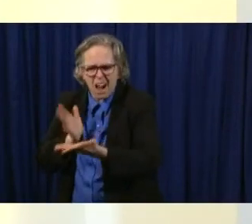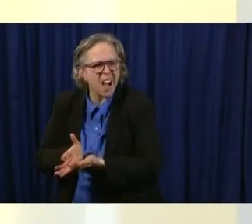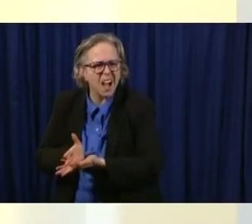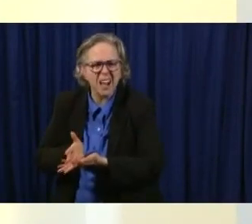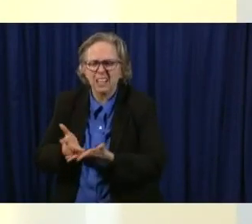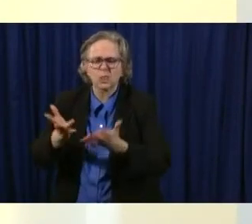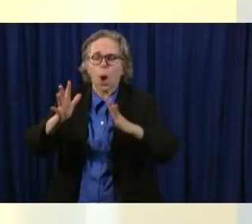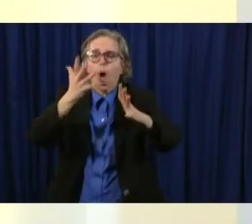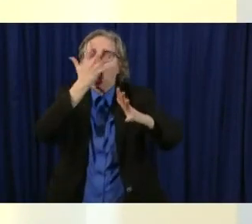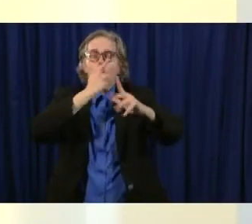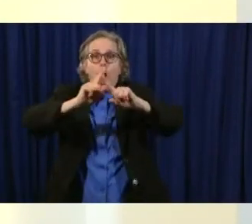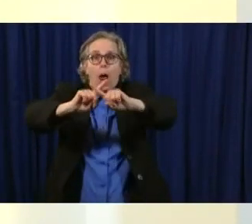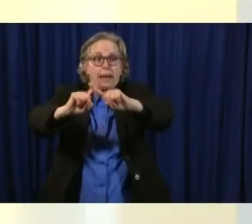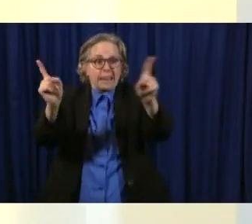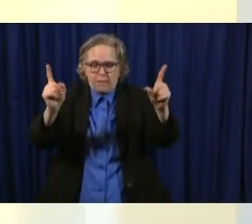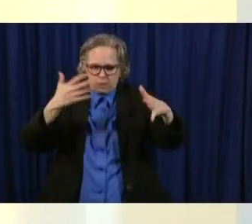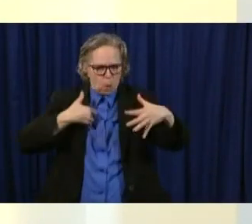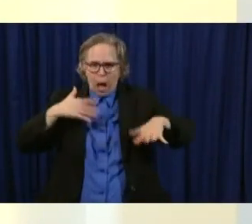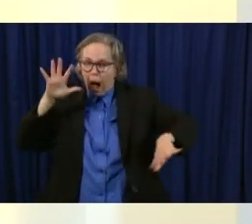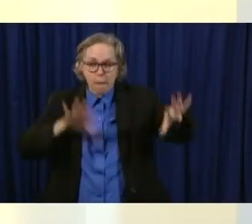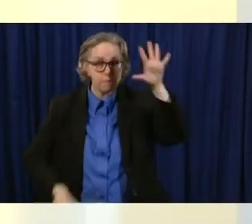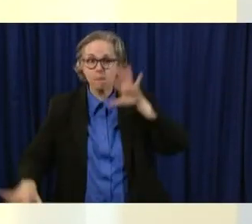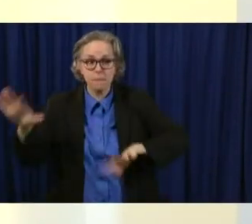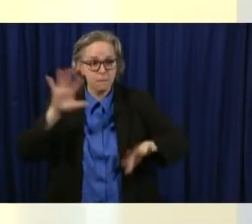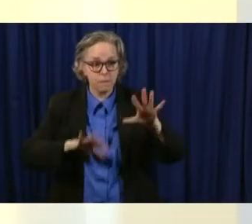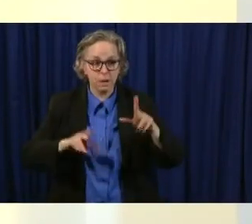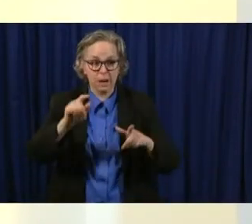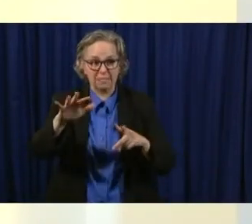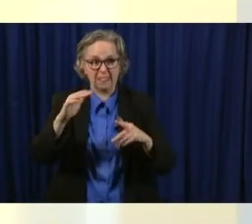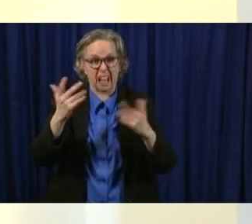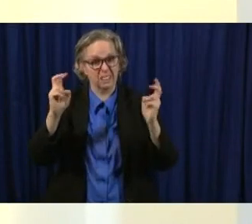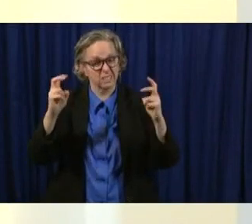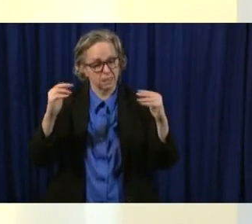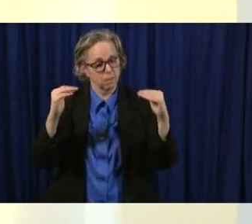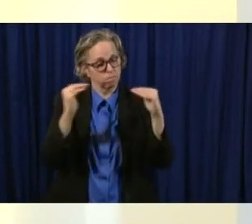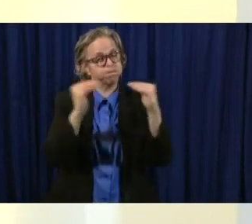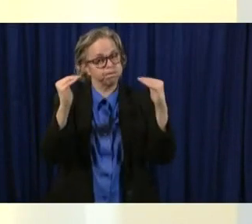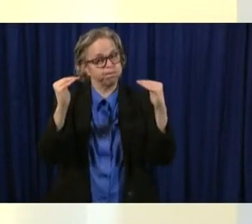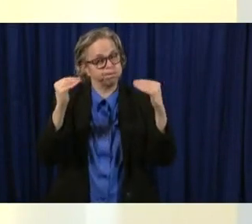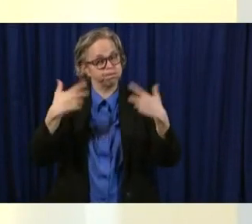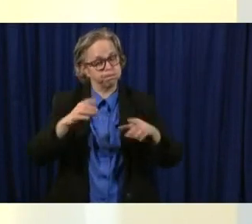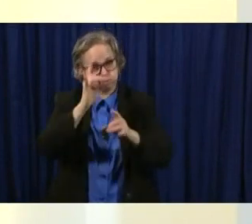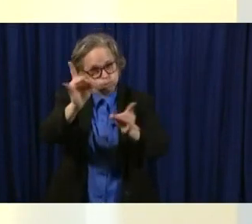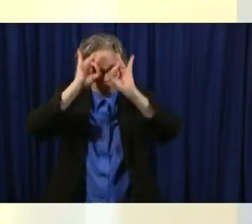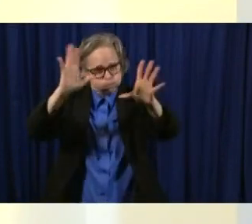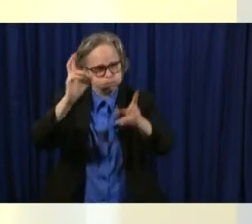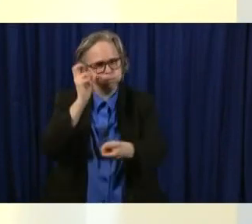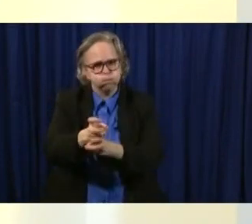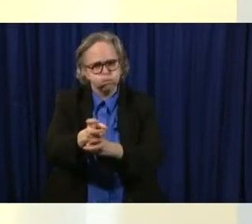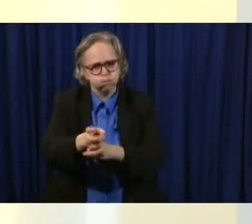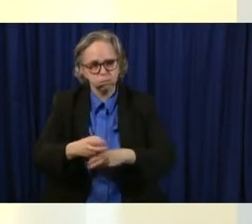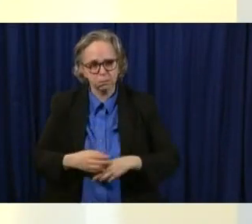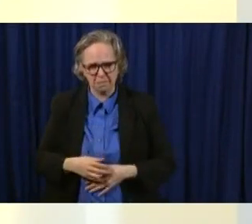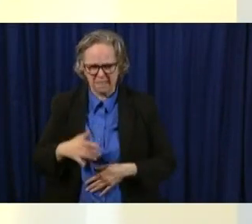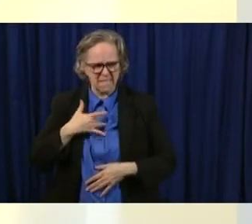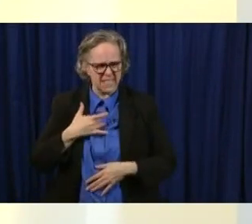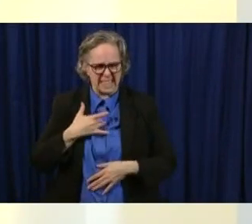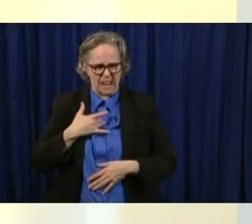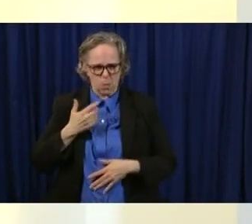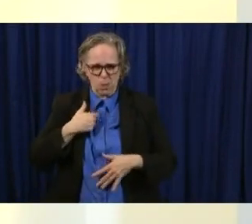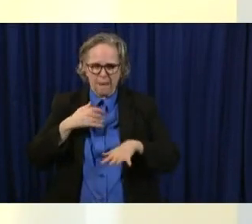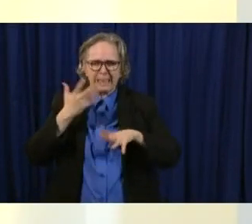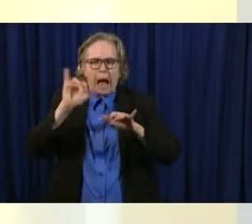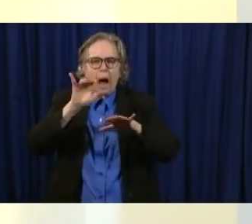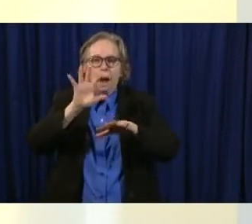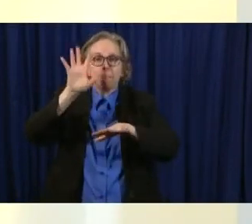all of that that can be equally difficult. So we know we sort of climbed a mountain and we plateaued and we're coming down that